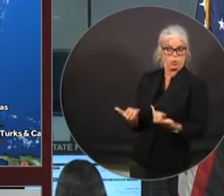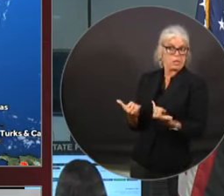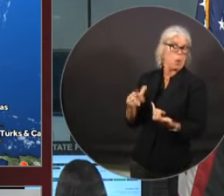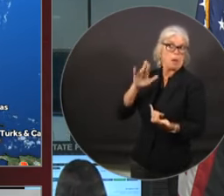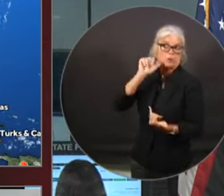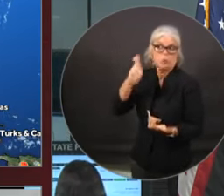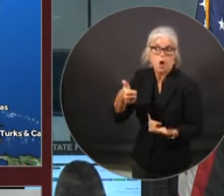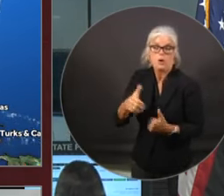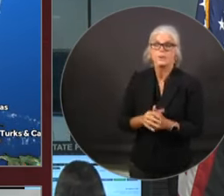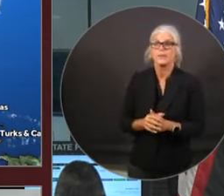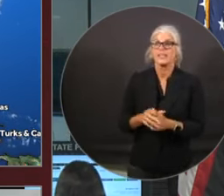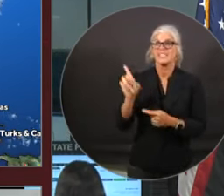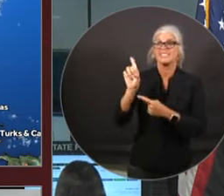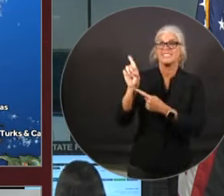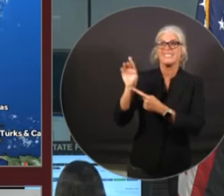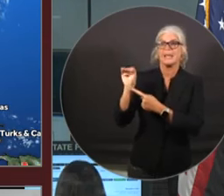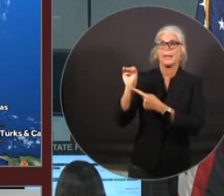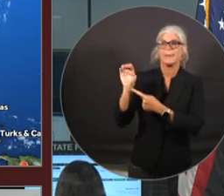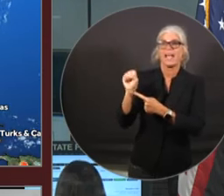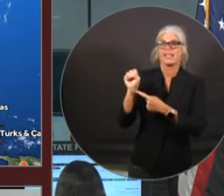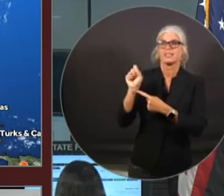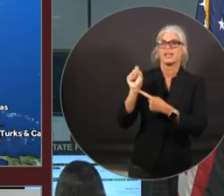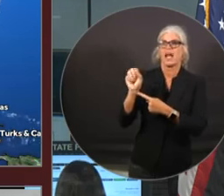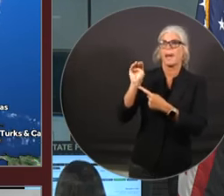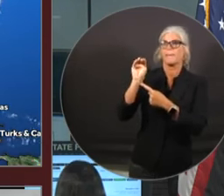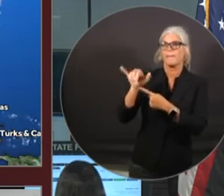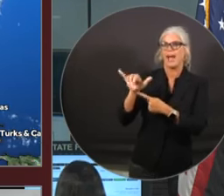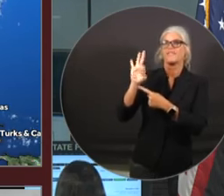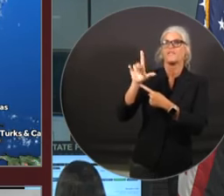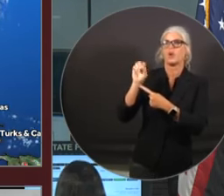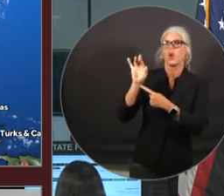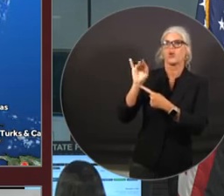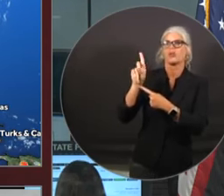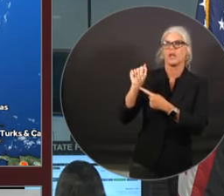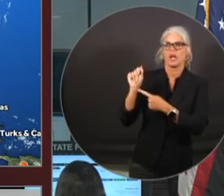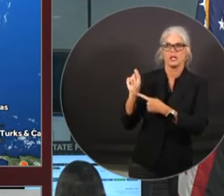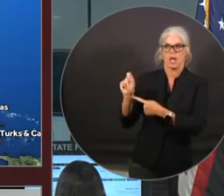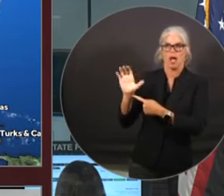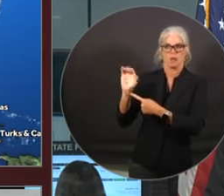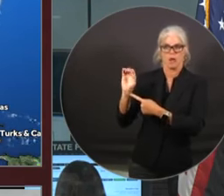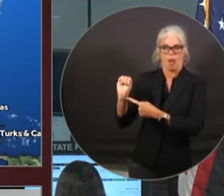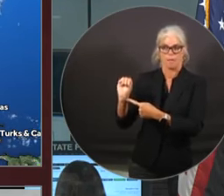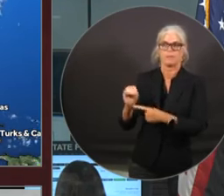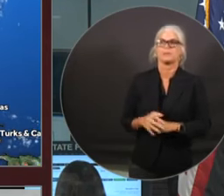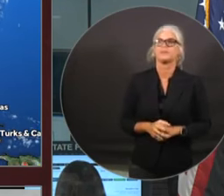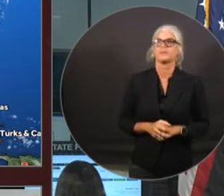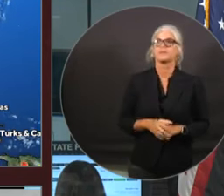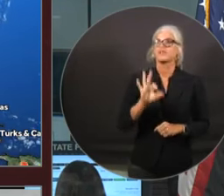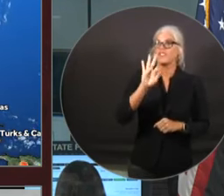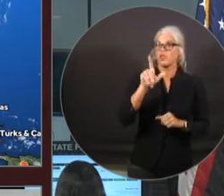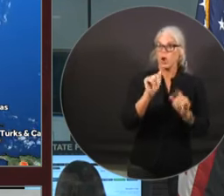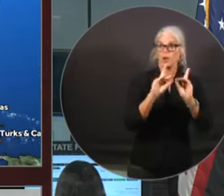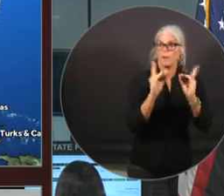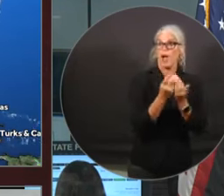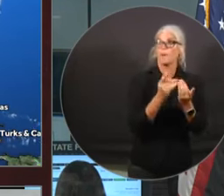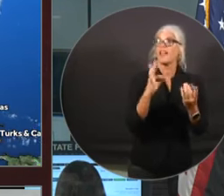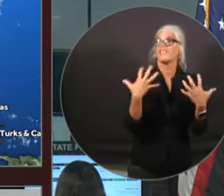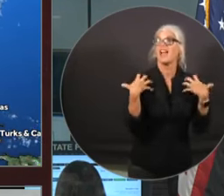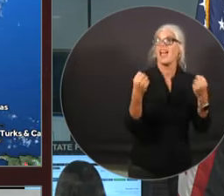.myflorida.com, dms.myflorida.com. Florida Department of Health has deployed 117